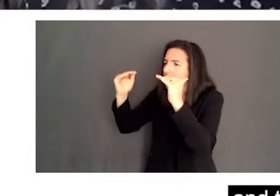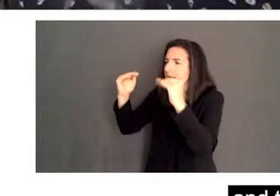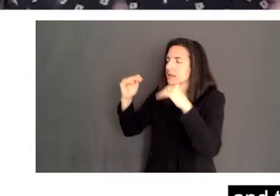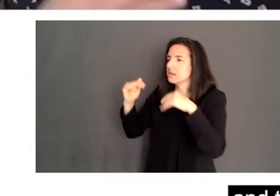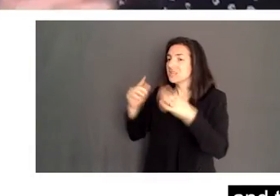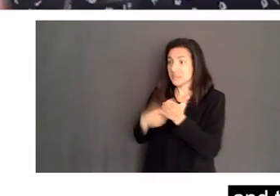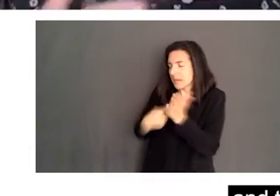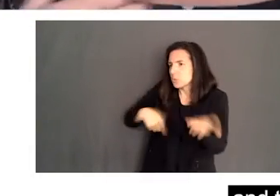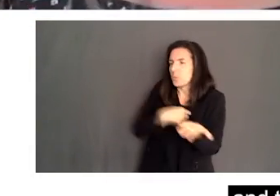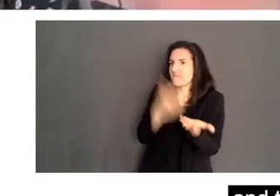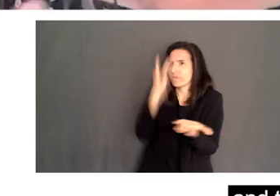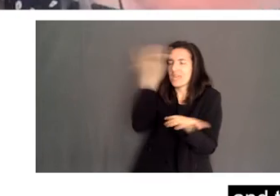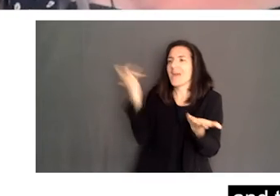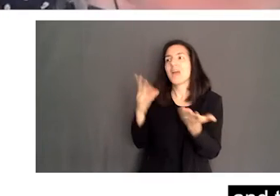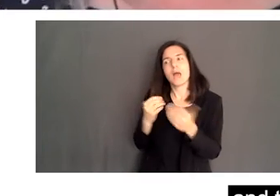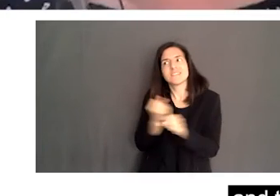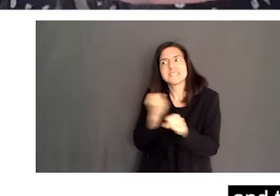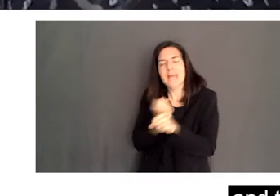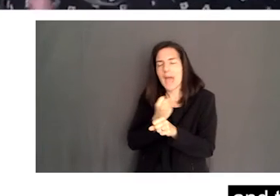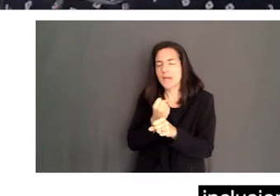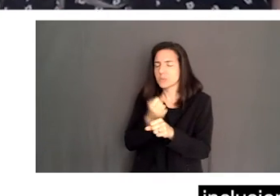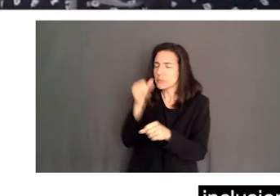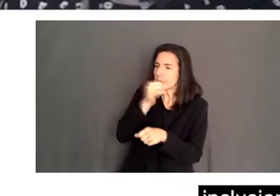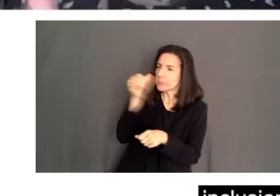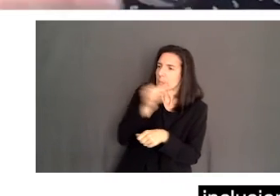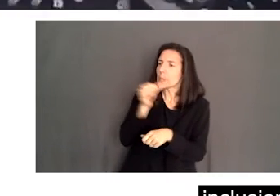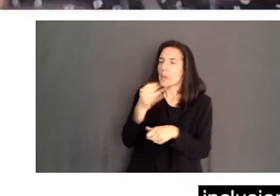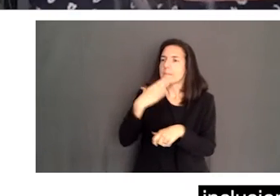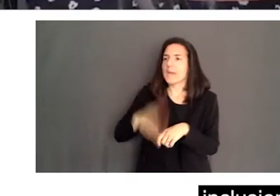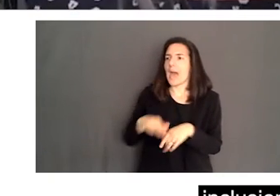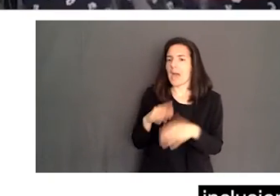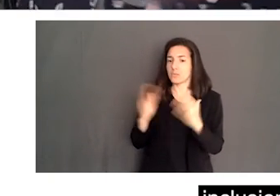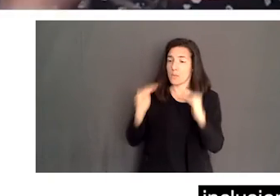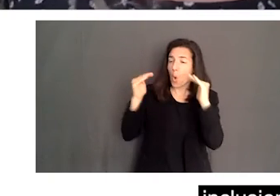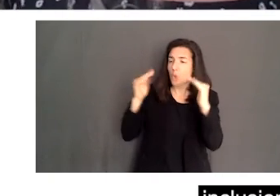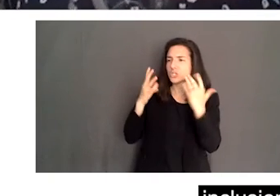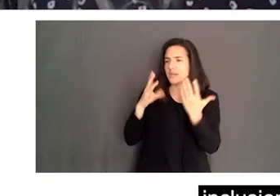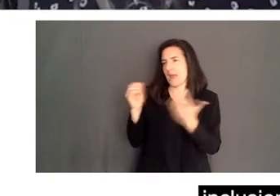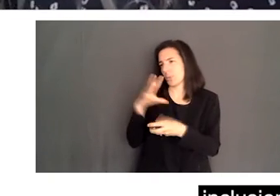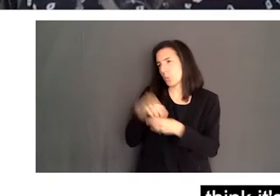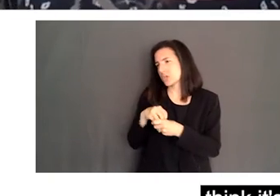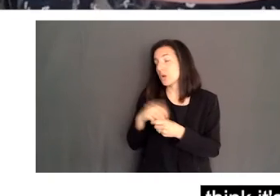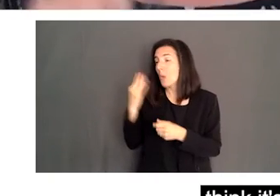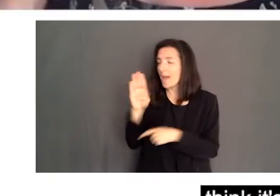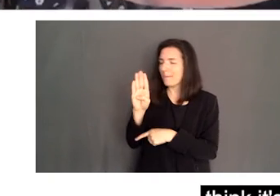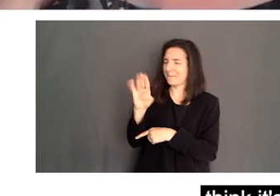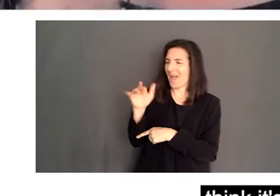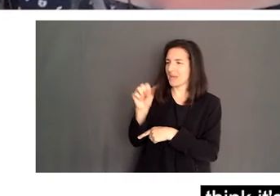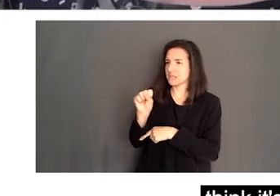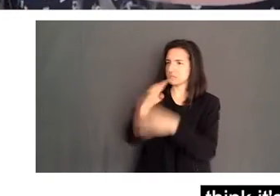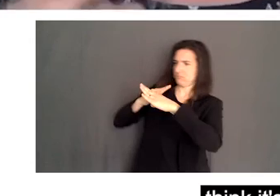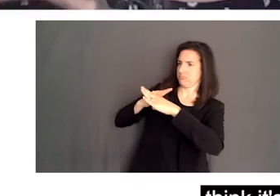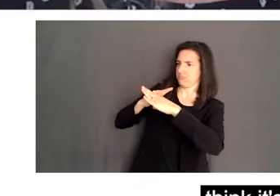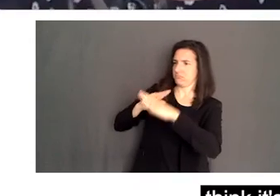and the stats are equally bad around both inclusion and promotion due to bias. And I really think it's so neat